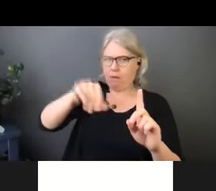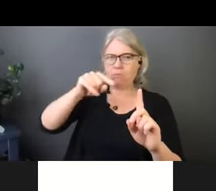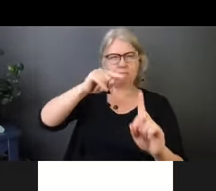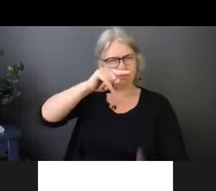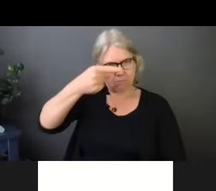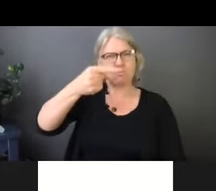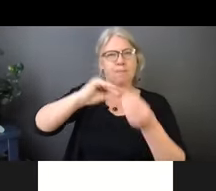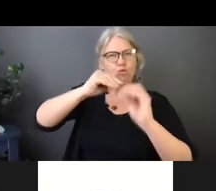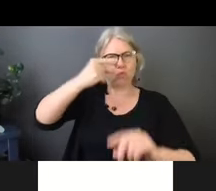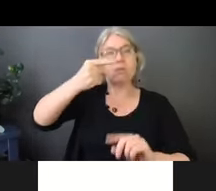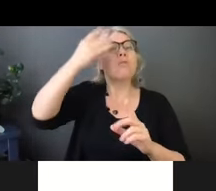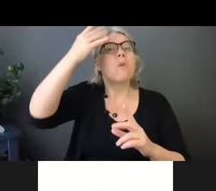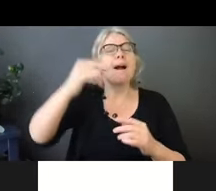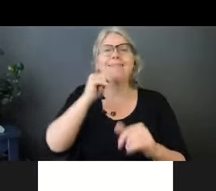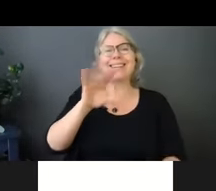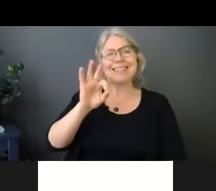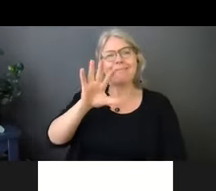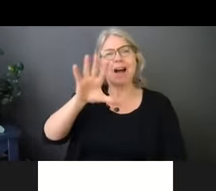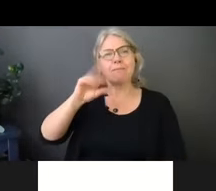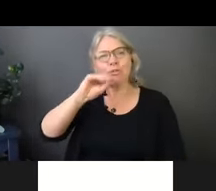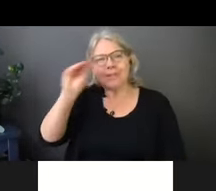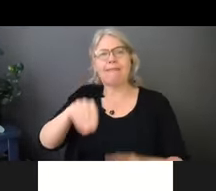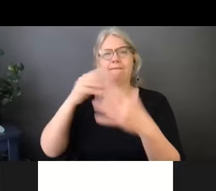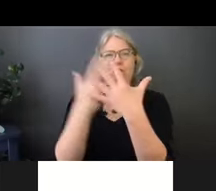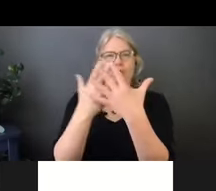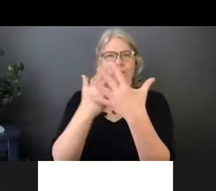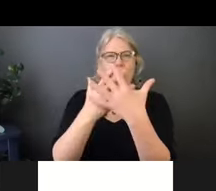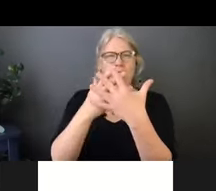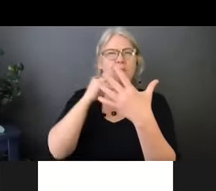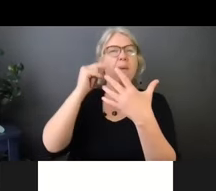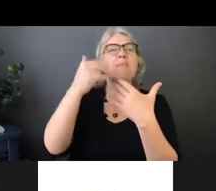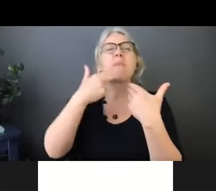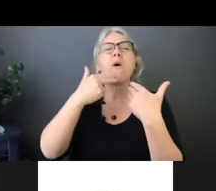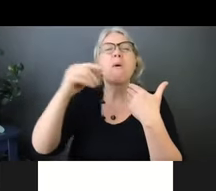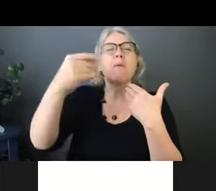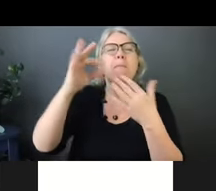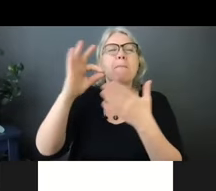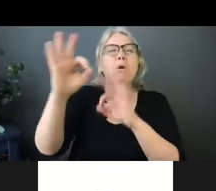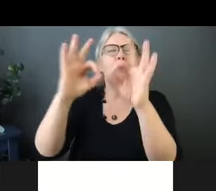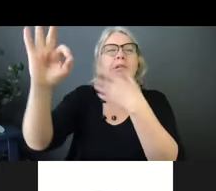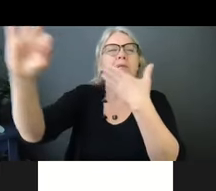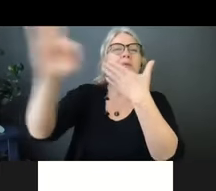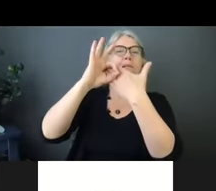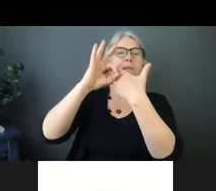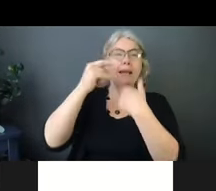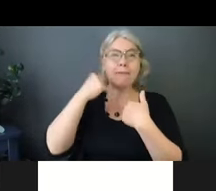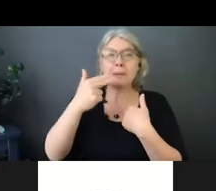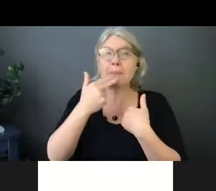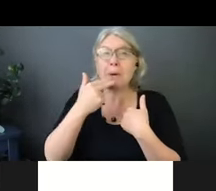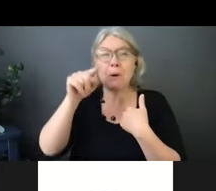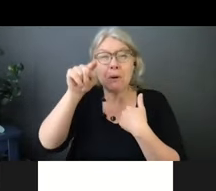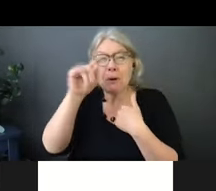for particles. And this is a little bit technical, but it'll make sense of 0.1 microns.